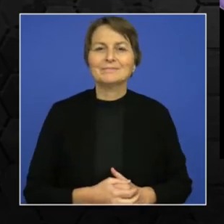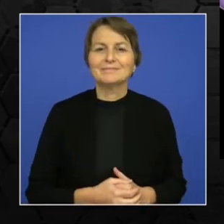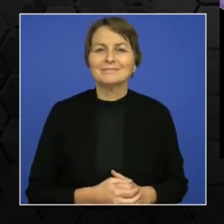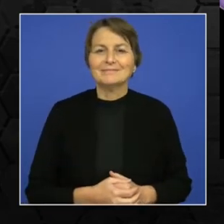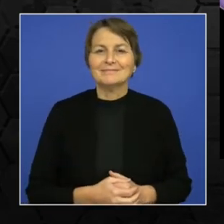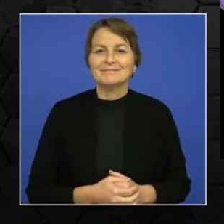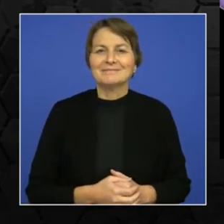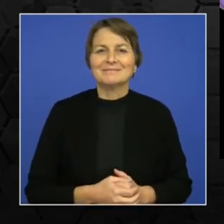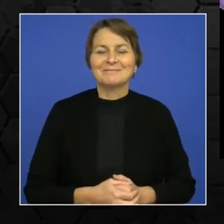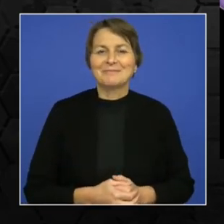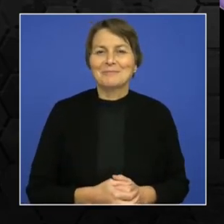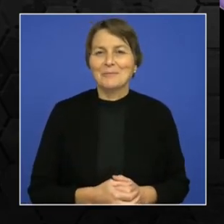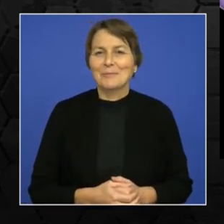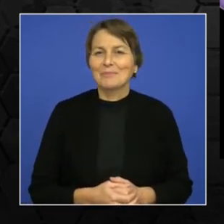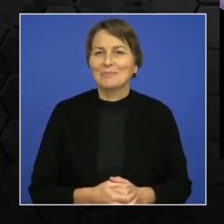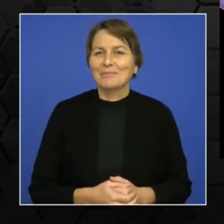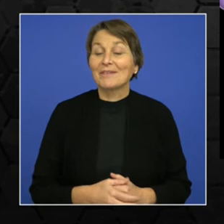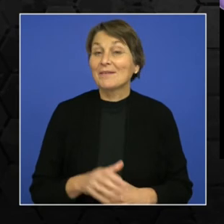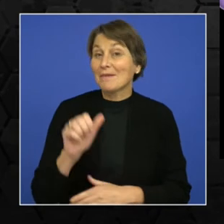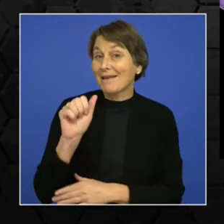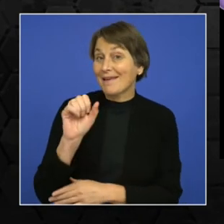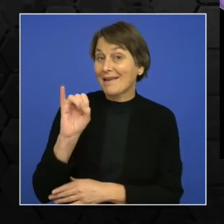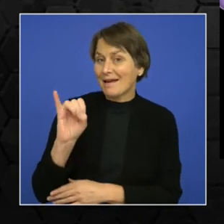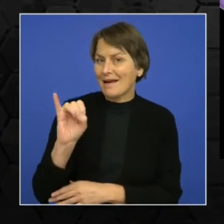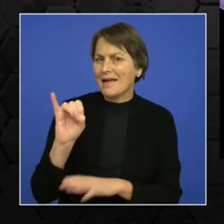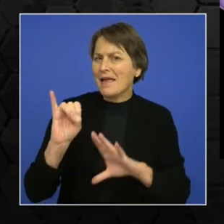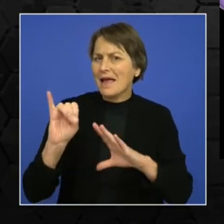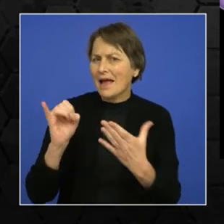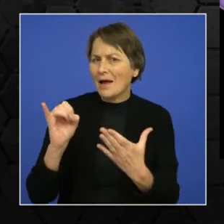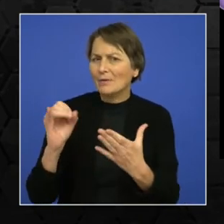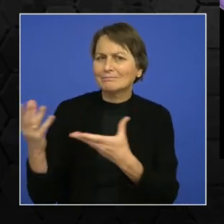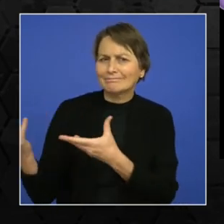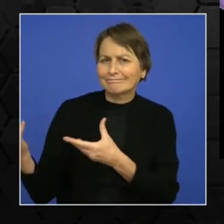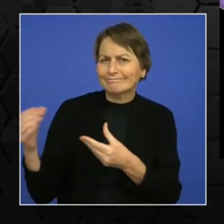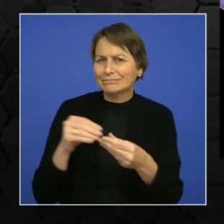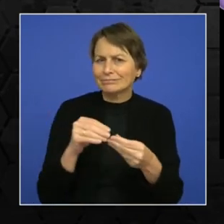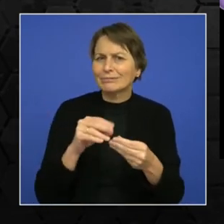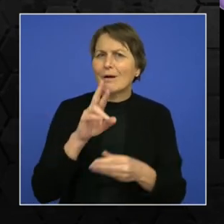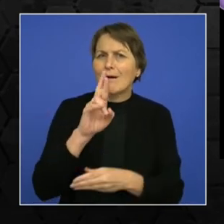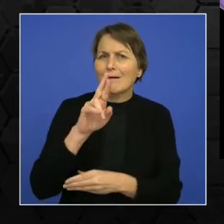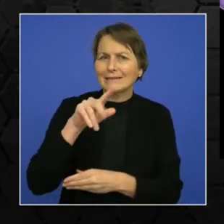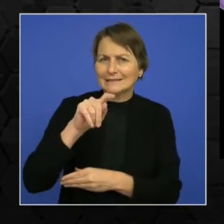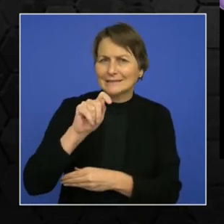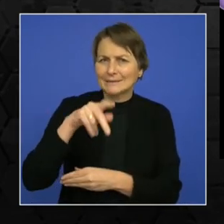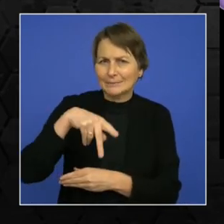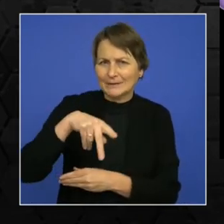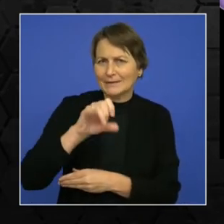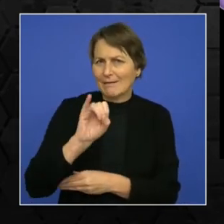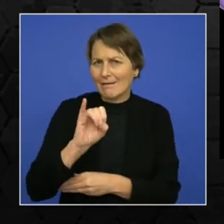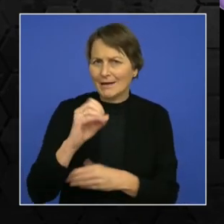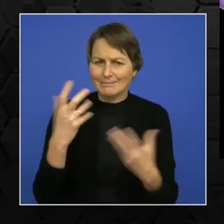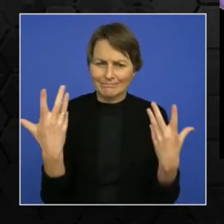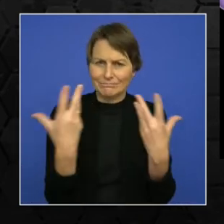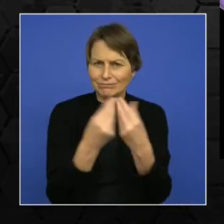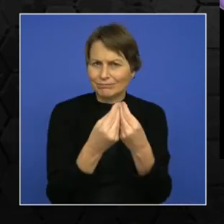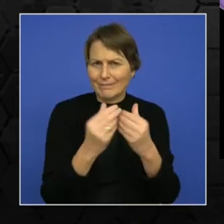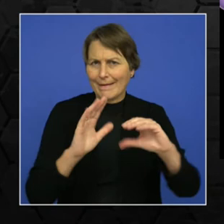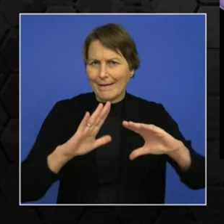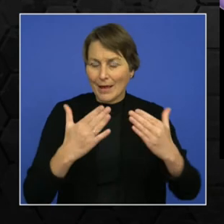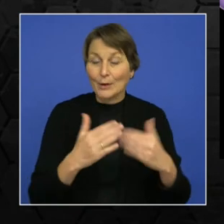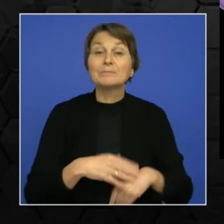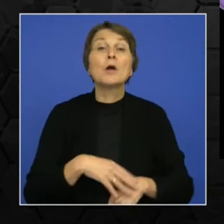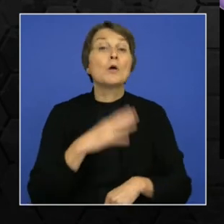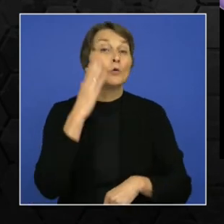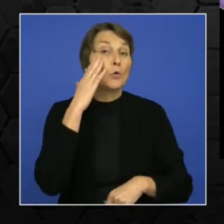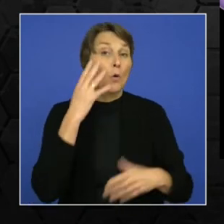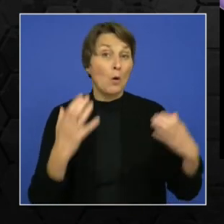Let's look at the artificial intelligence applications of RTPI. Like I said, AI can be used to predict the arrival time of the bus or train with respect to